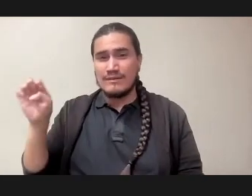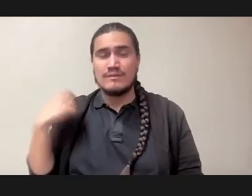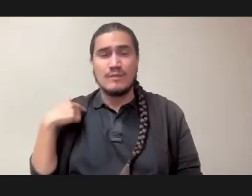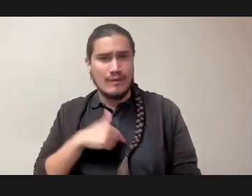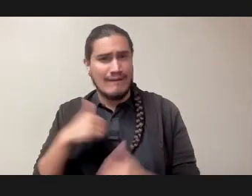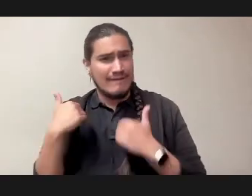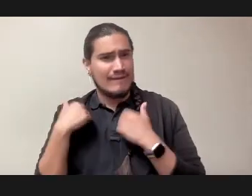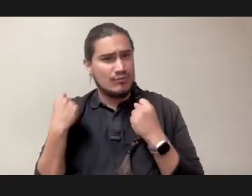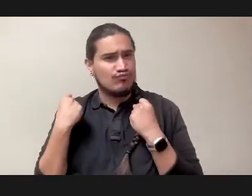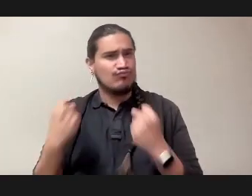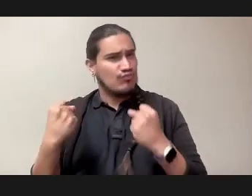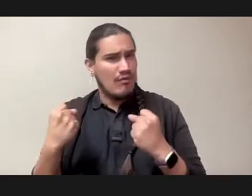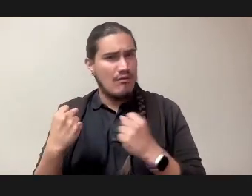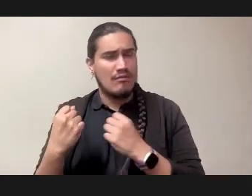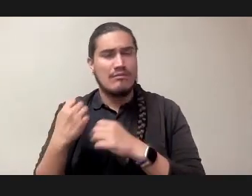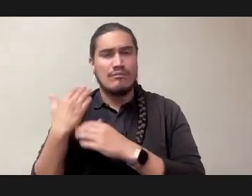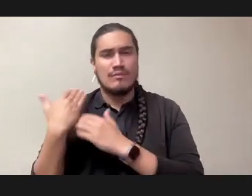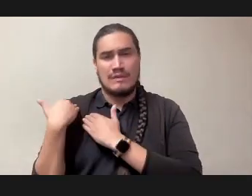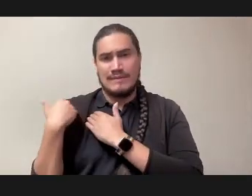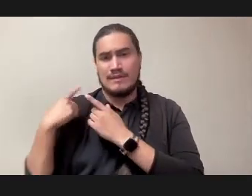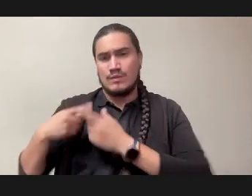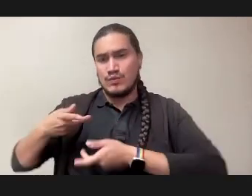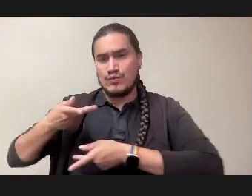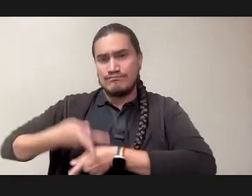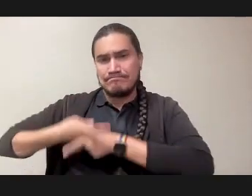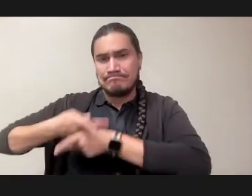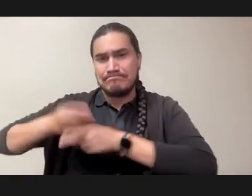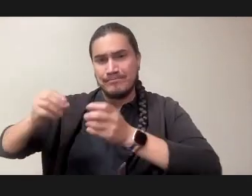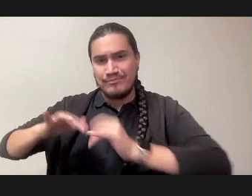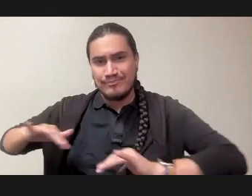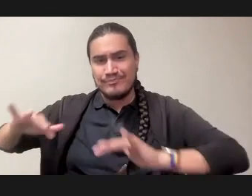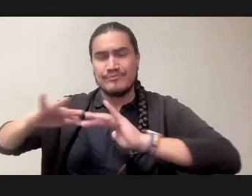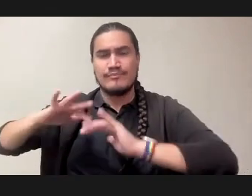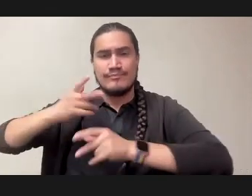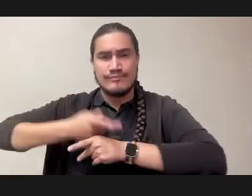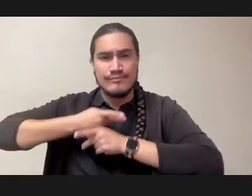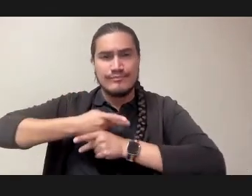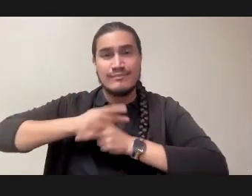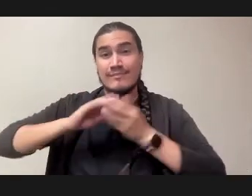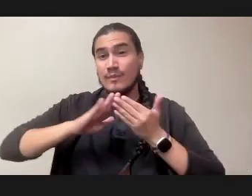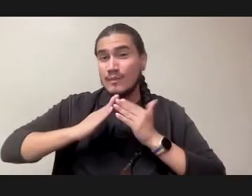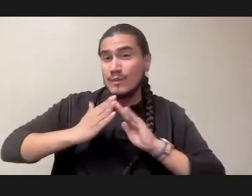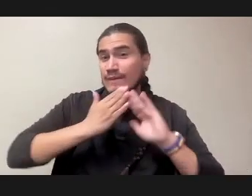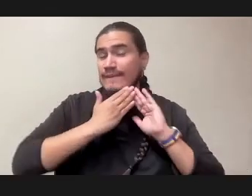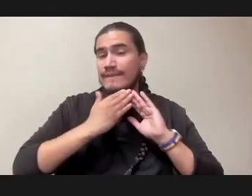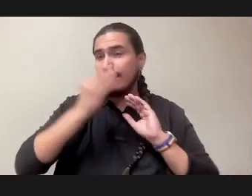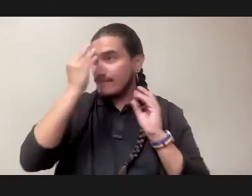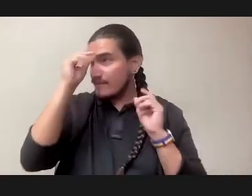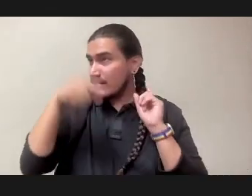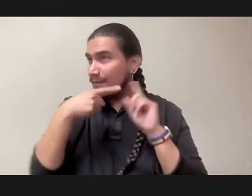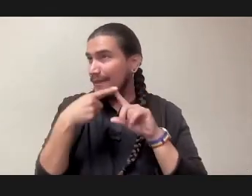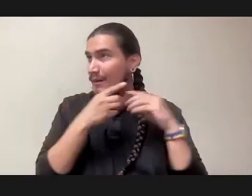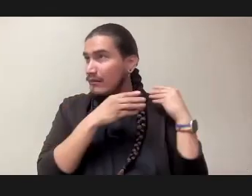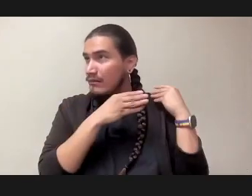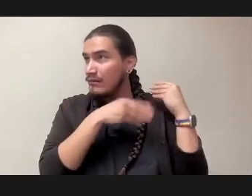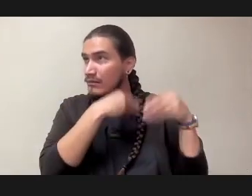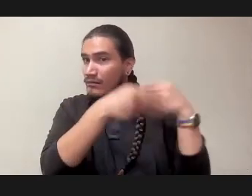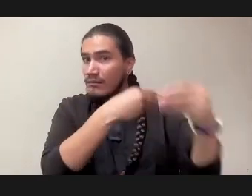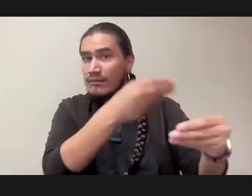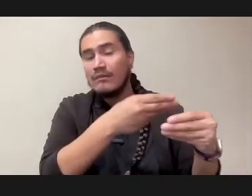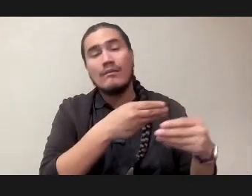to the land, and to resources, and to thinking, not only of the community now, but also of our descendants, and